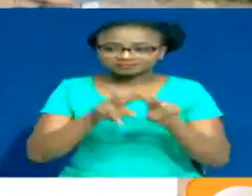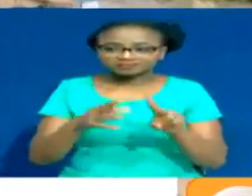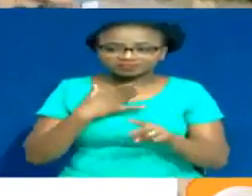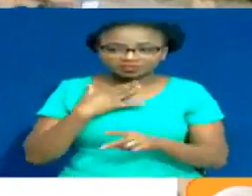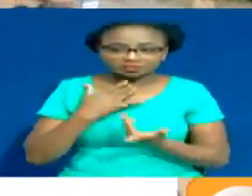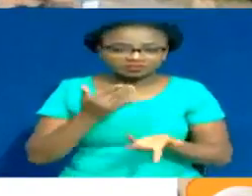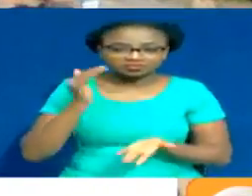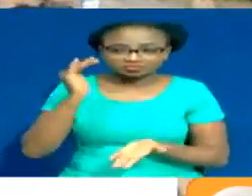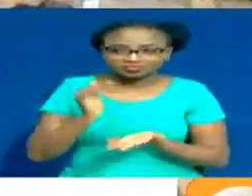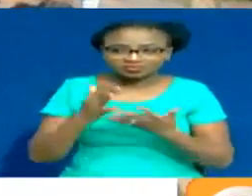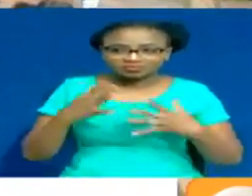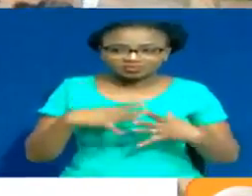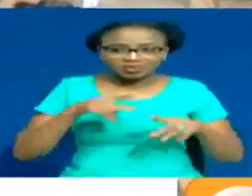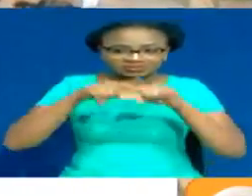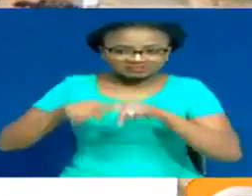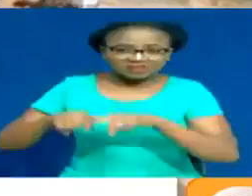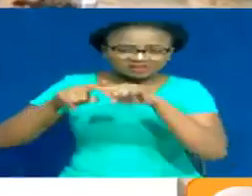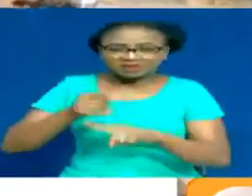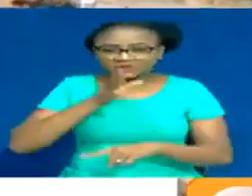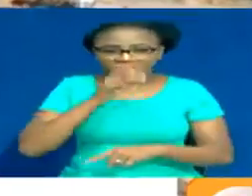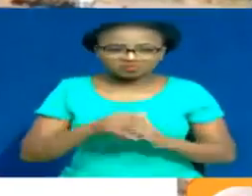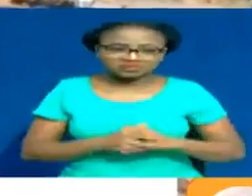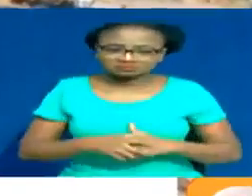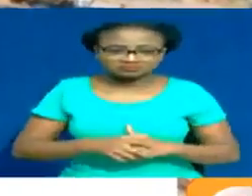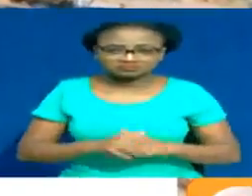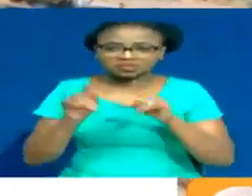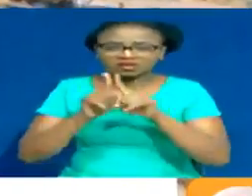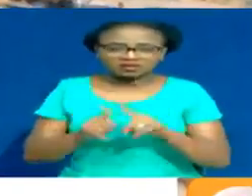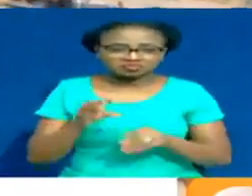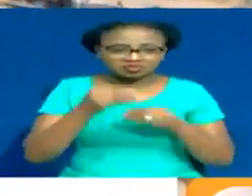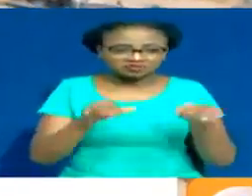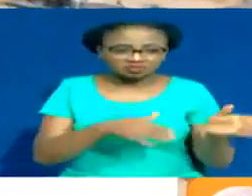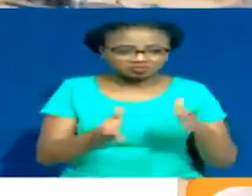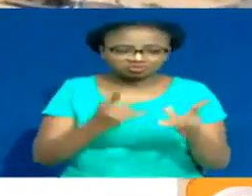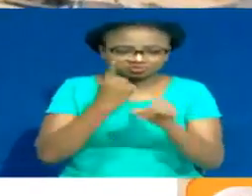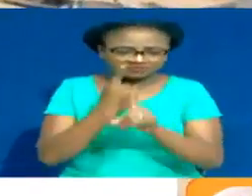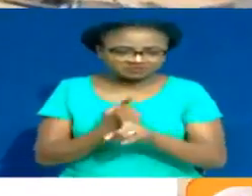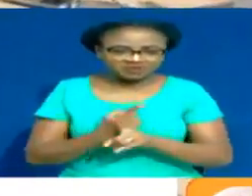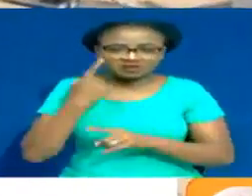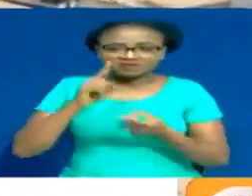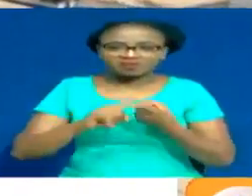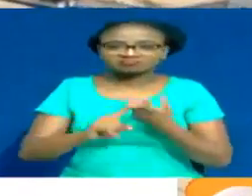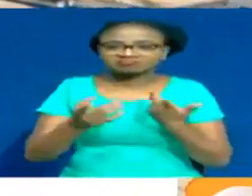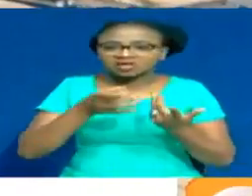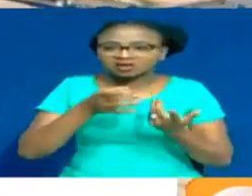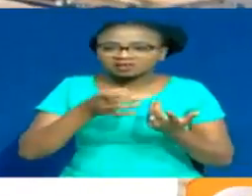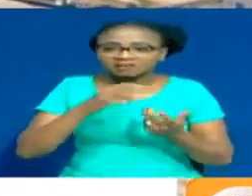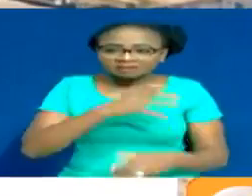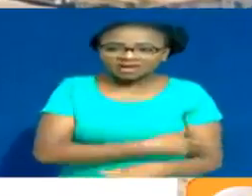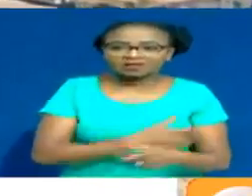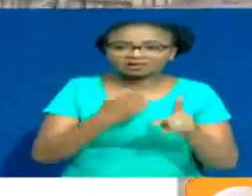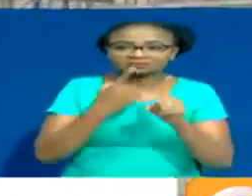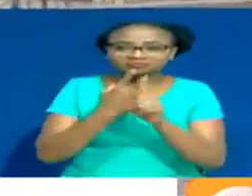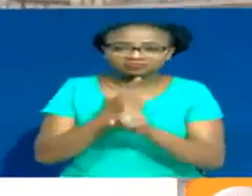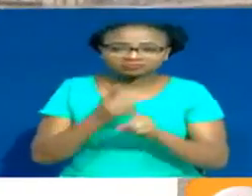residents' over-reliance on rainwater and giving new possibilities for irrigation, hydropower as well as industrial